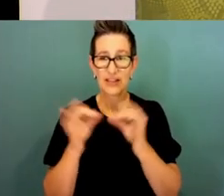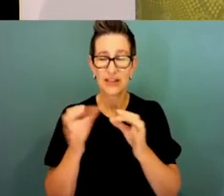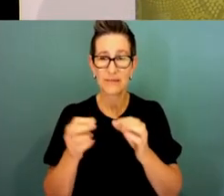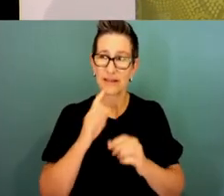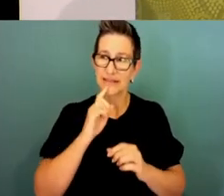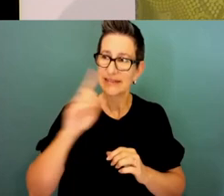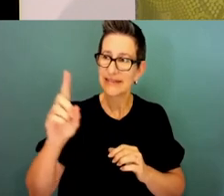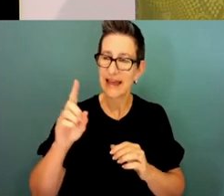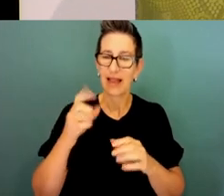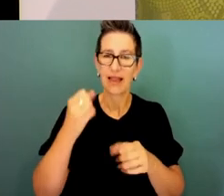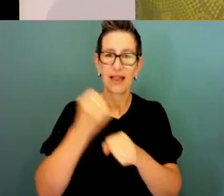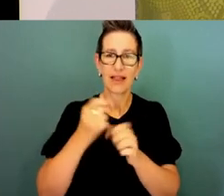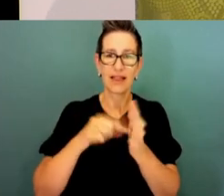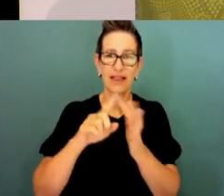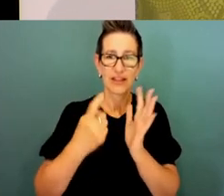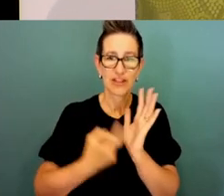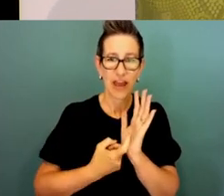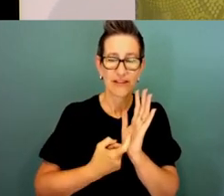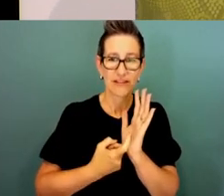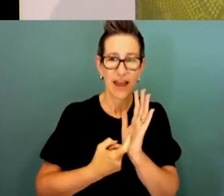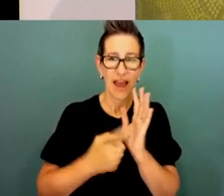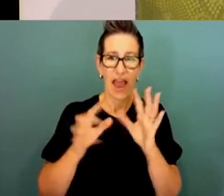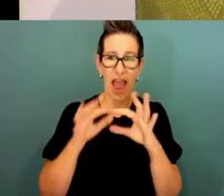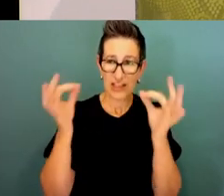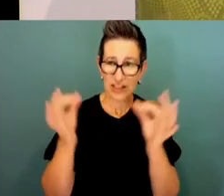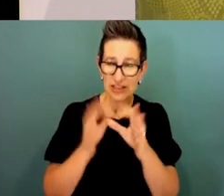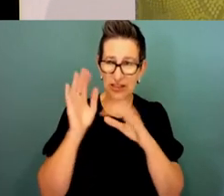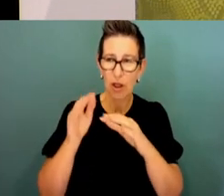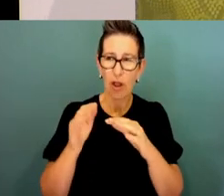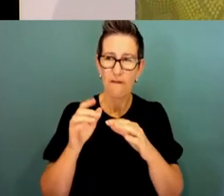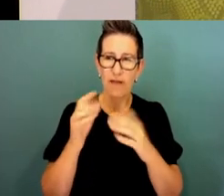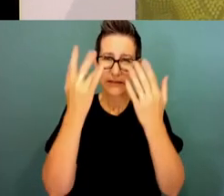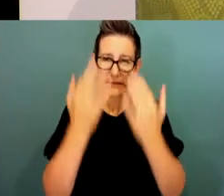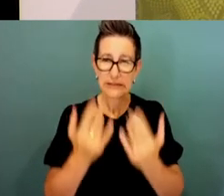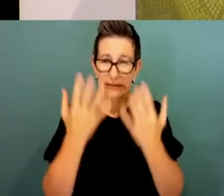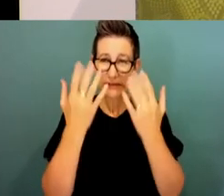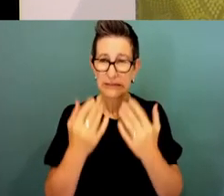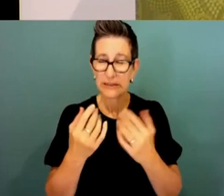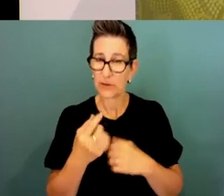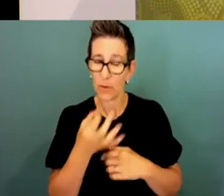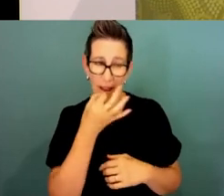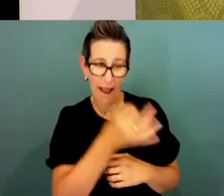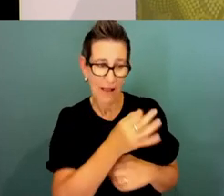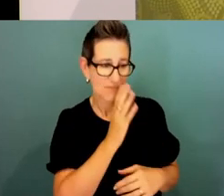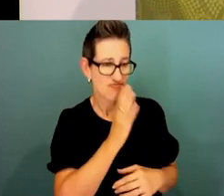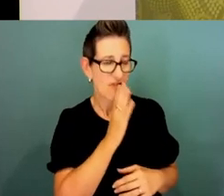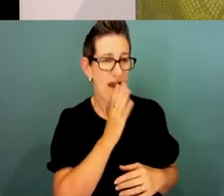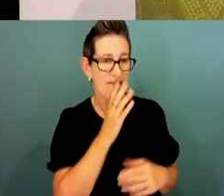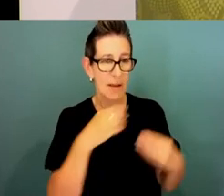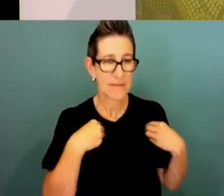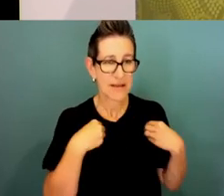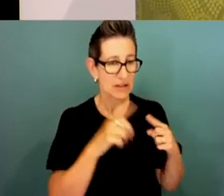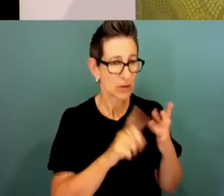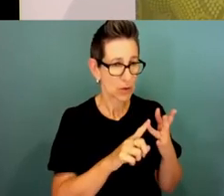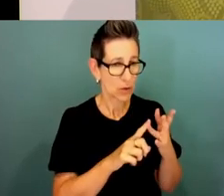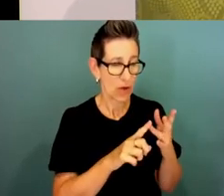we have been asking the private sector to do for many years. And this is an important step and I'm really glad it's happening now. The government